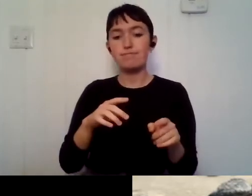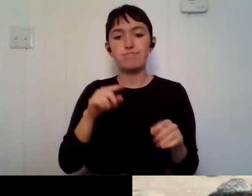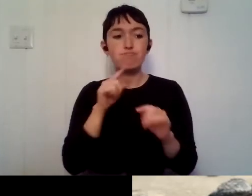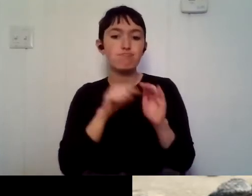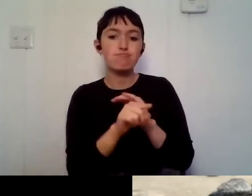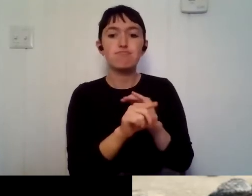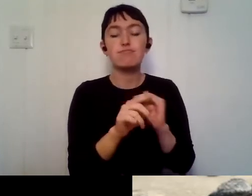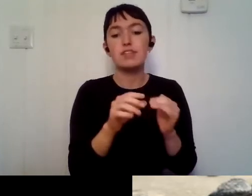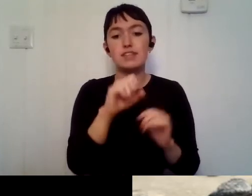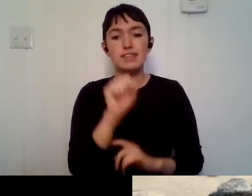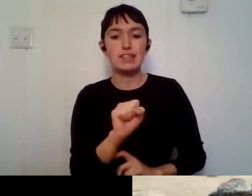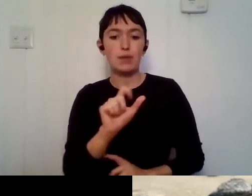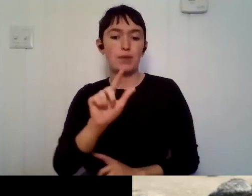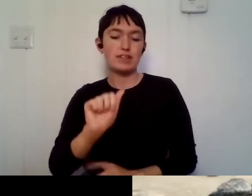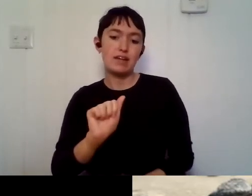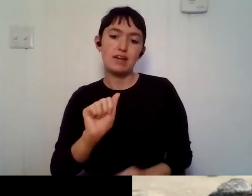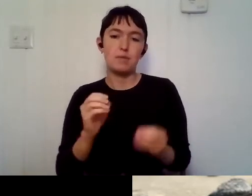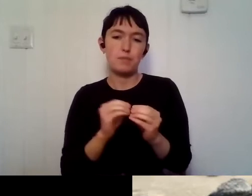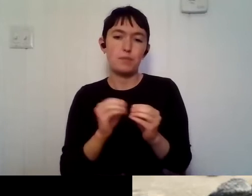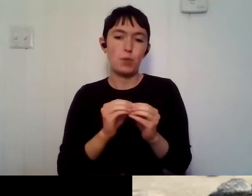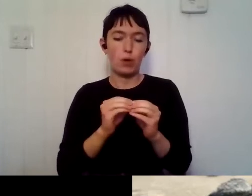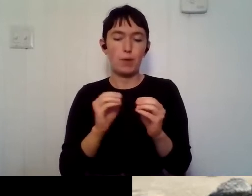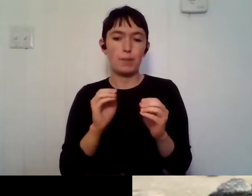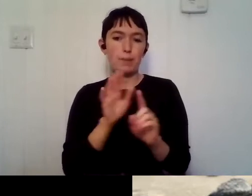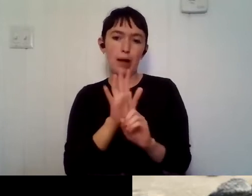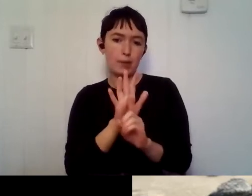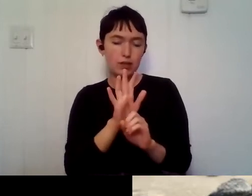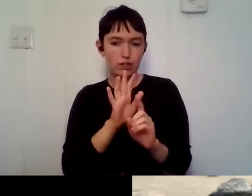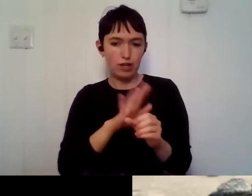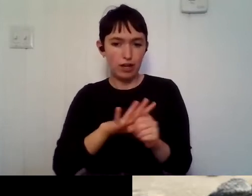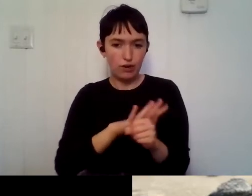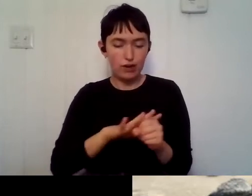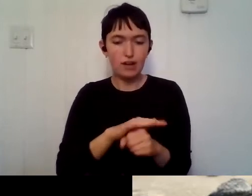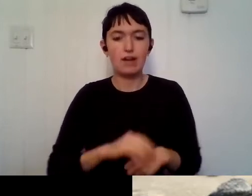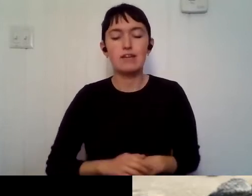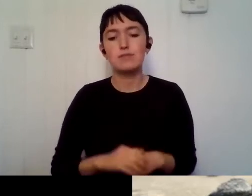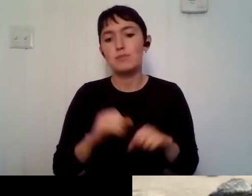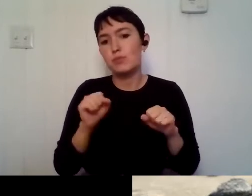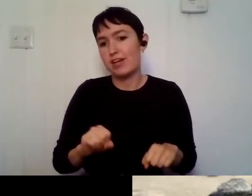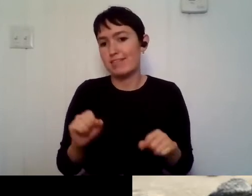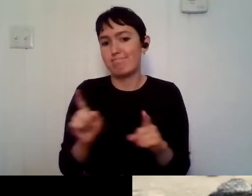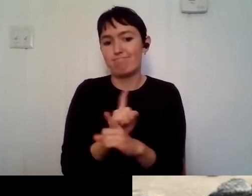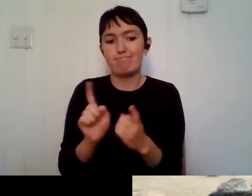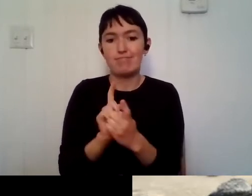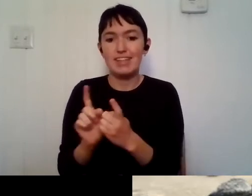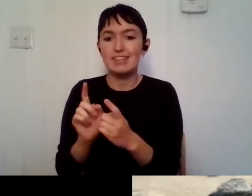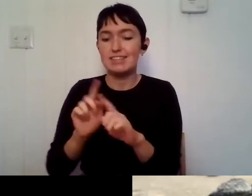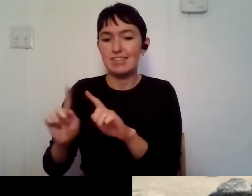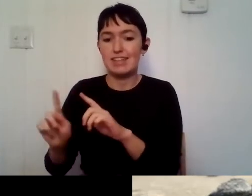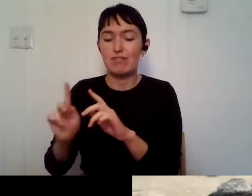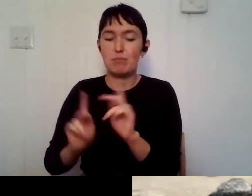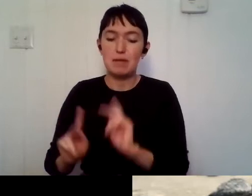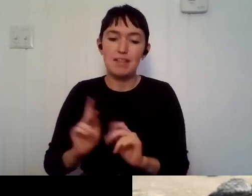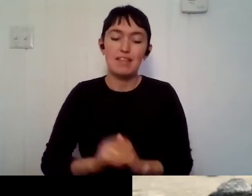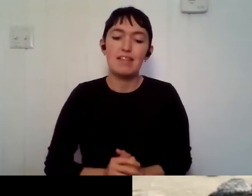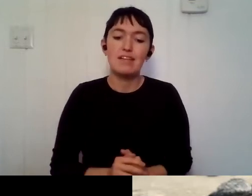Louisiana until more populated areas. Um, but you do get to meet a lot of new people. like some jobs I